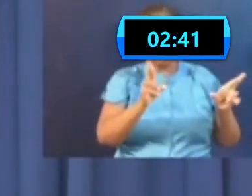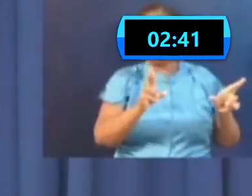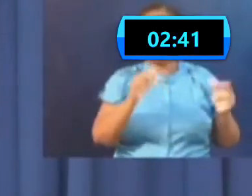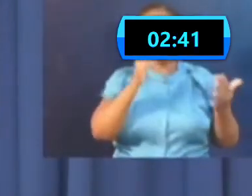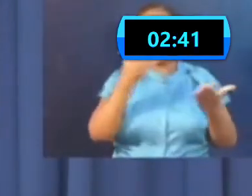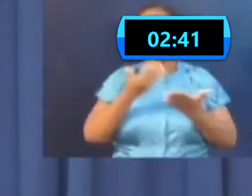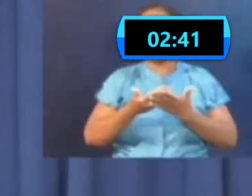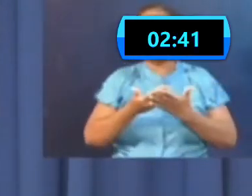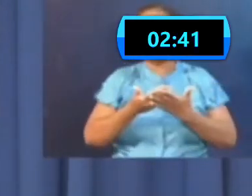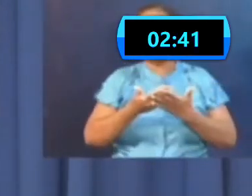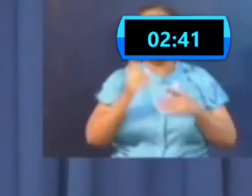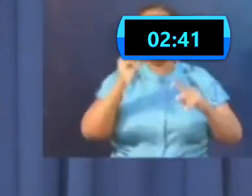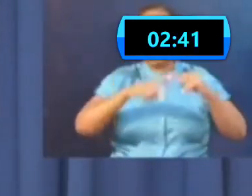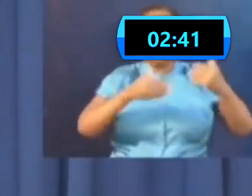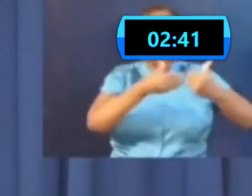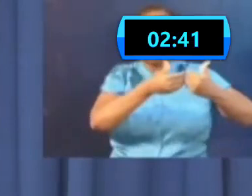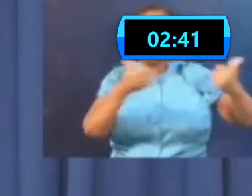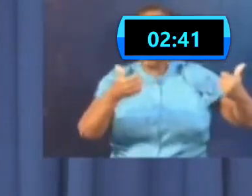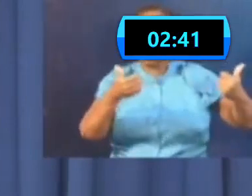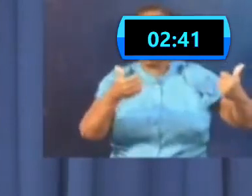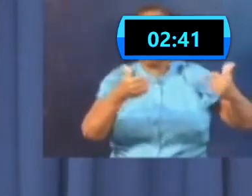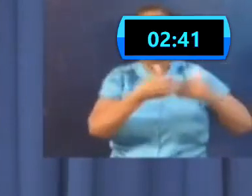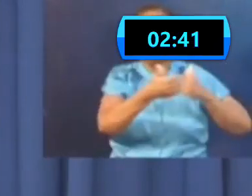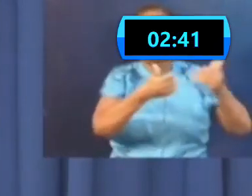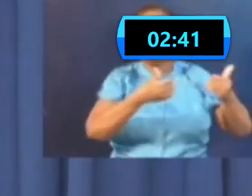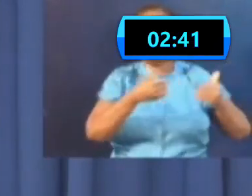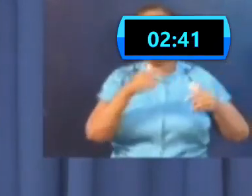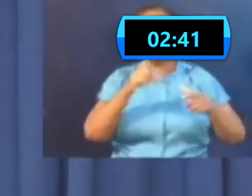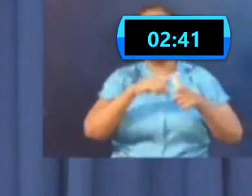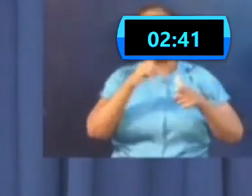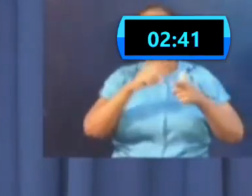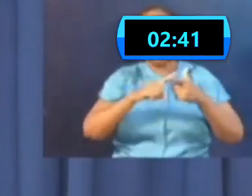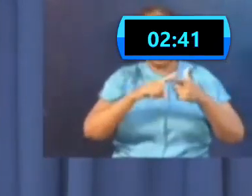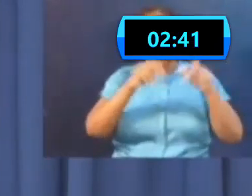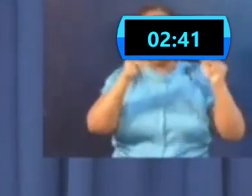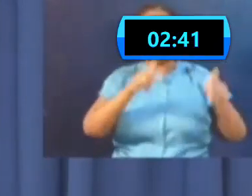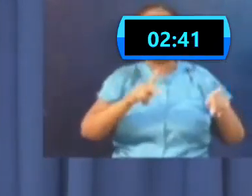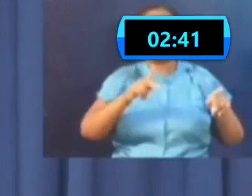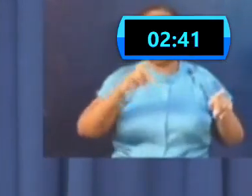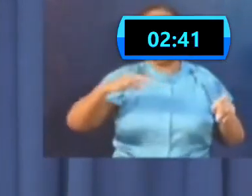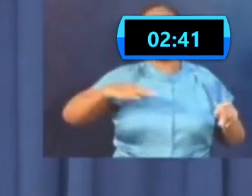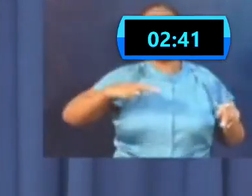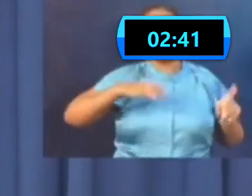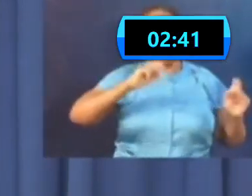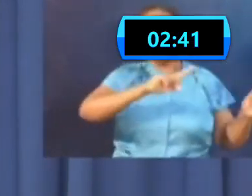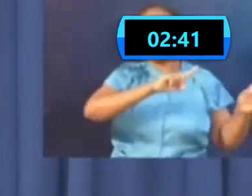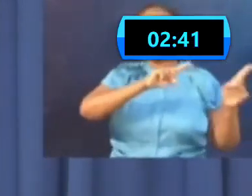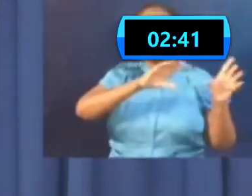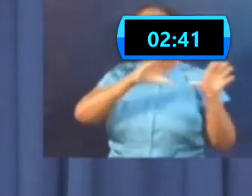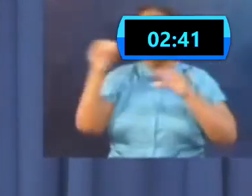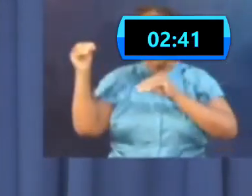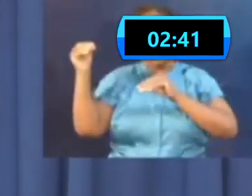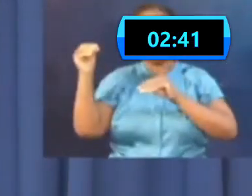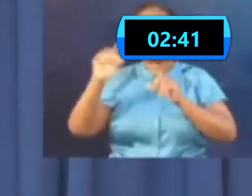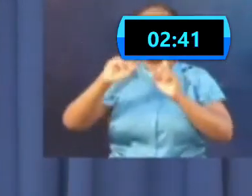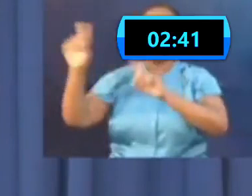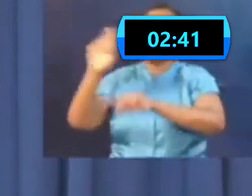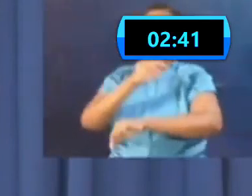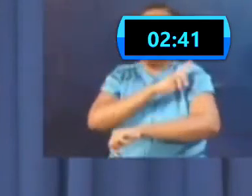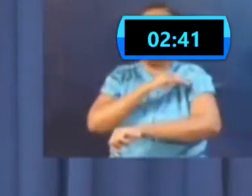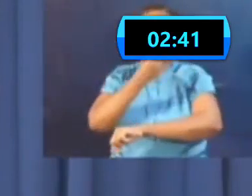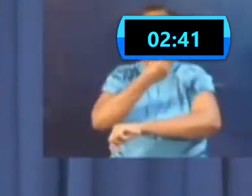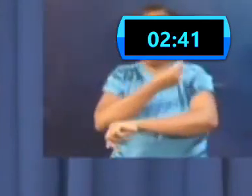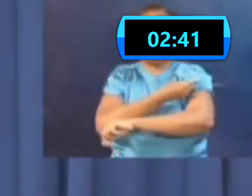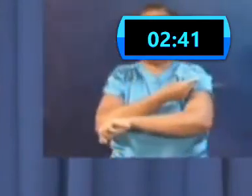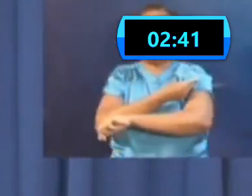we now have that refinement, where you could come in voluntarily, and we urge you, we urge you, and you will be